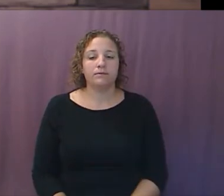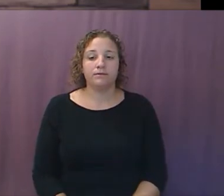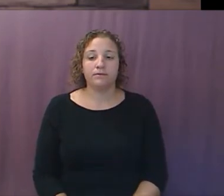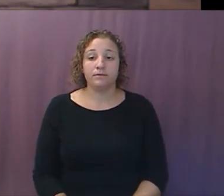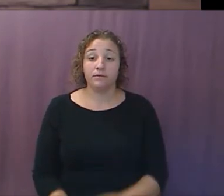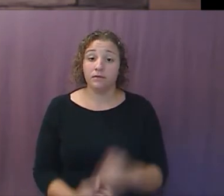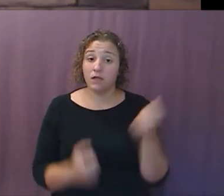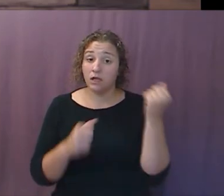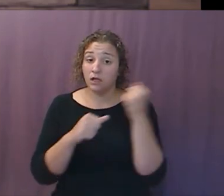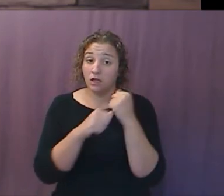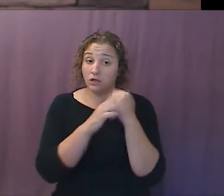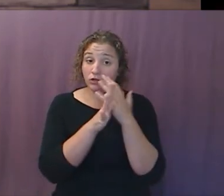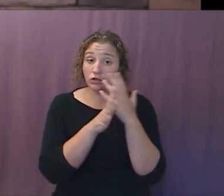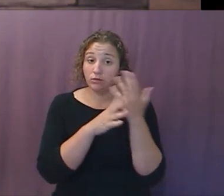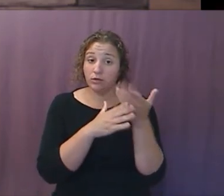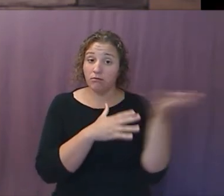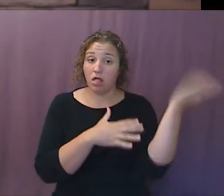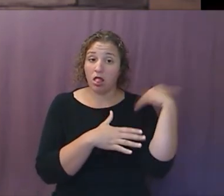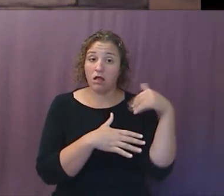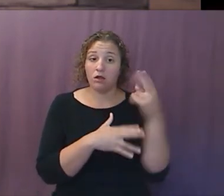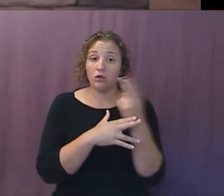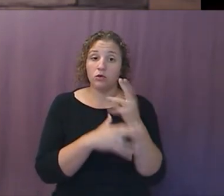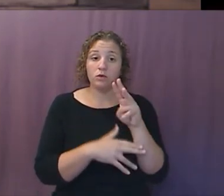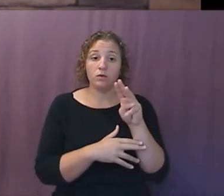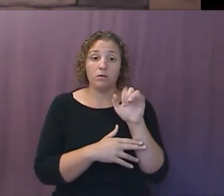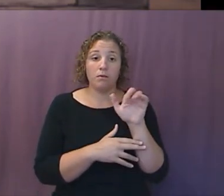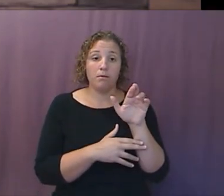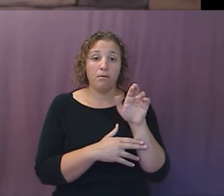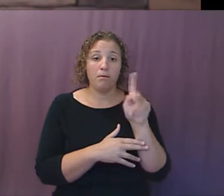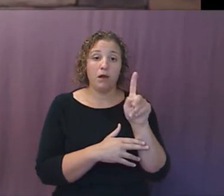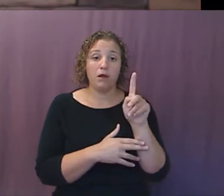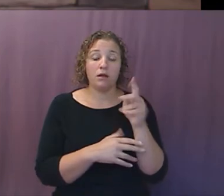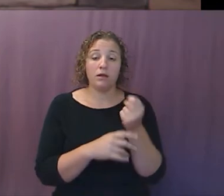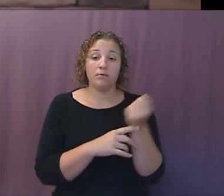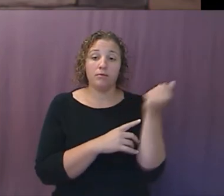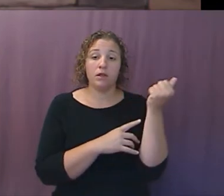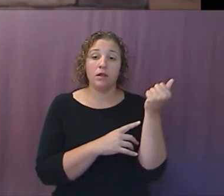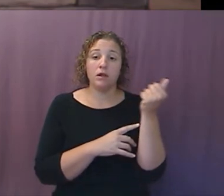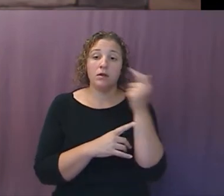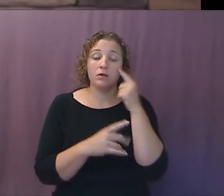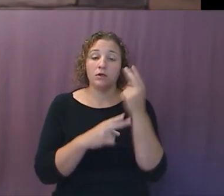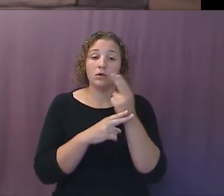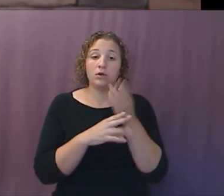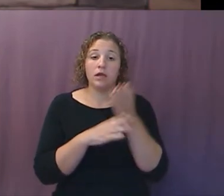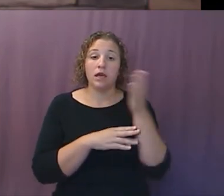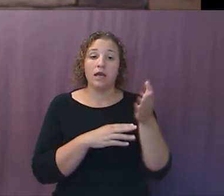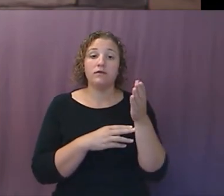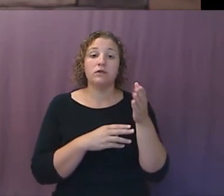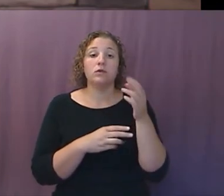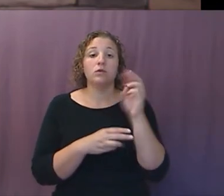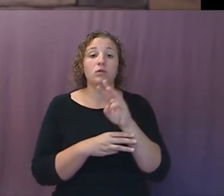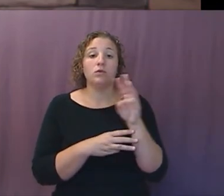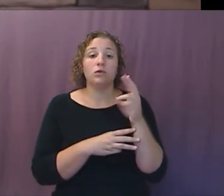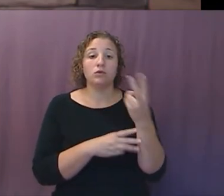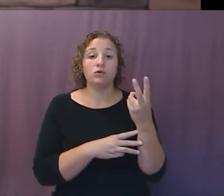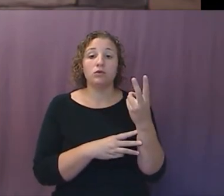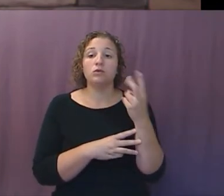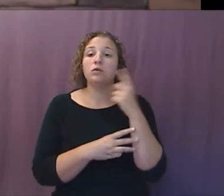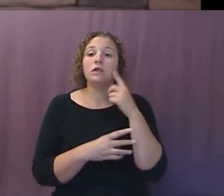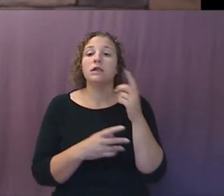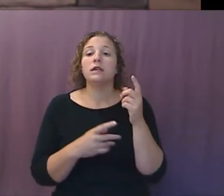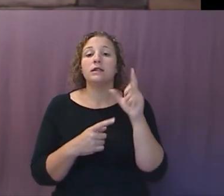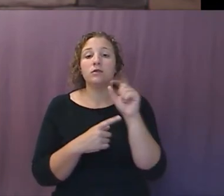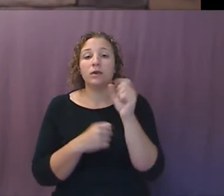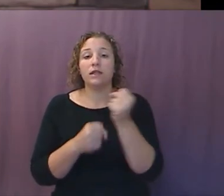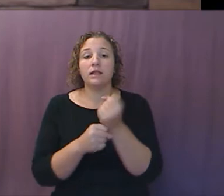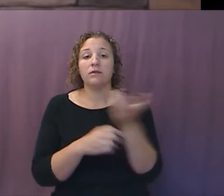Germany ditched its mark, which it had been using since it created it after World War II, for the euro 20 years ago. So